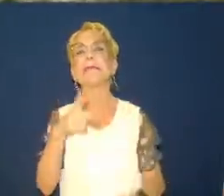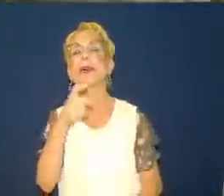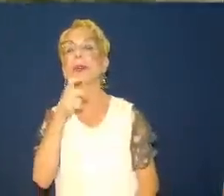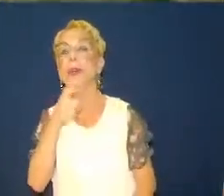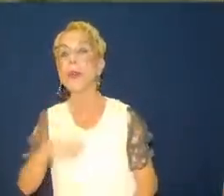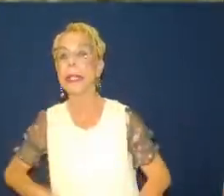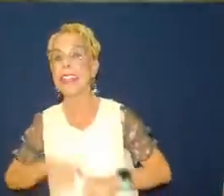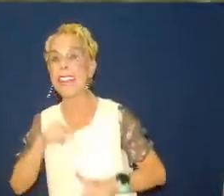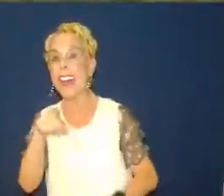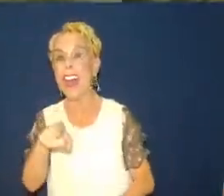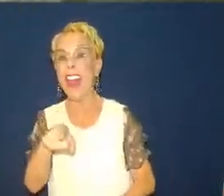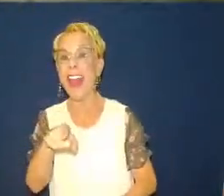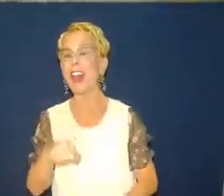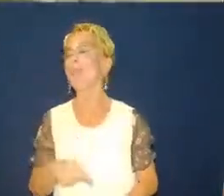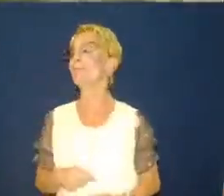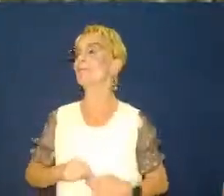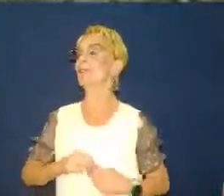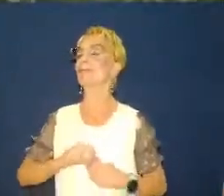proud.